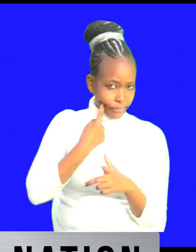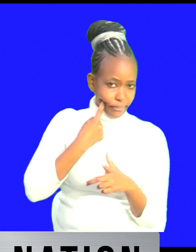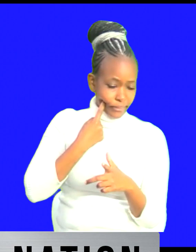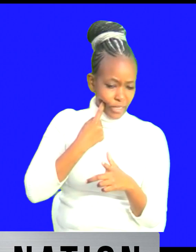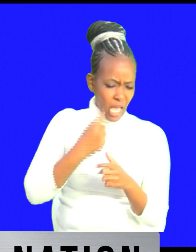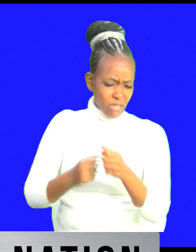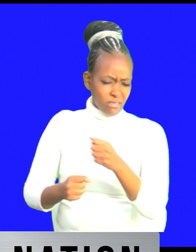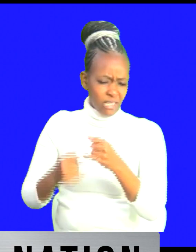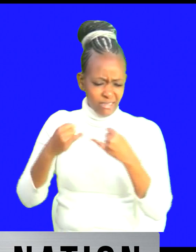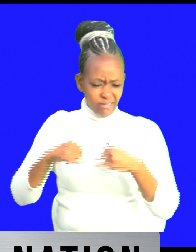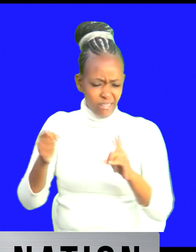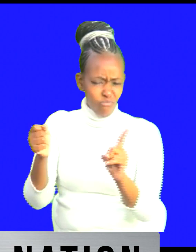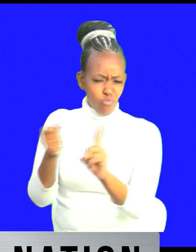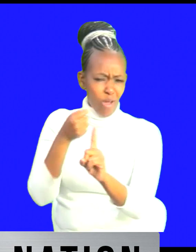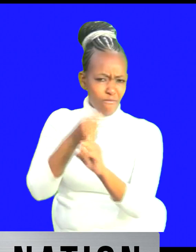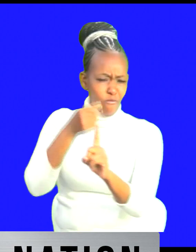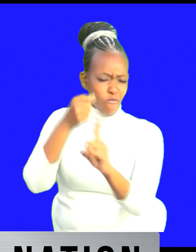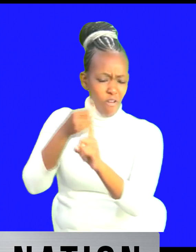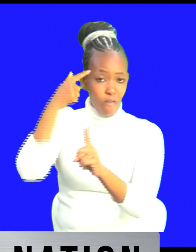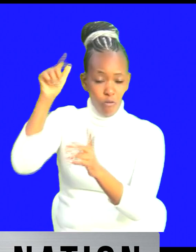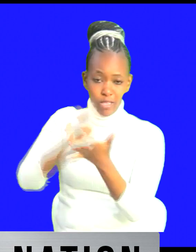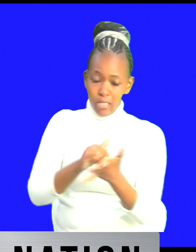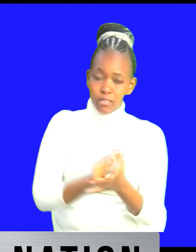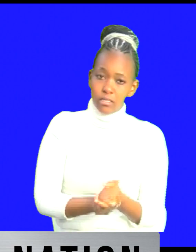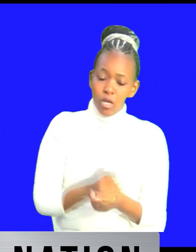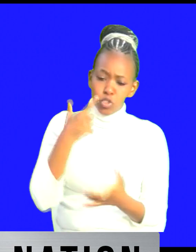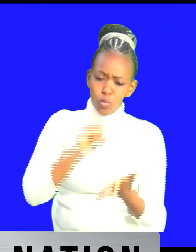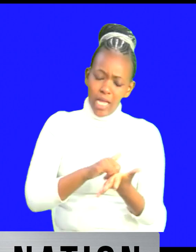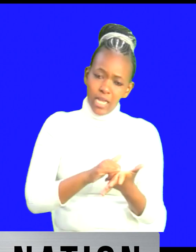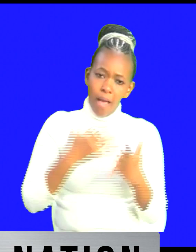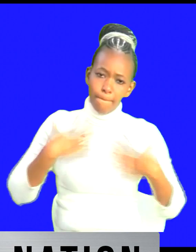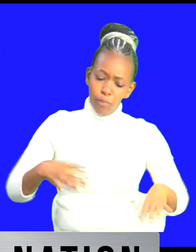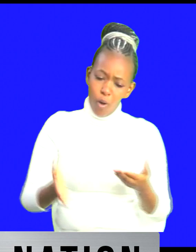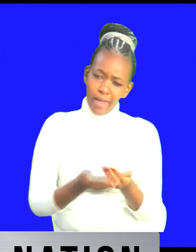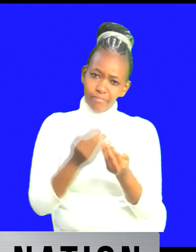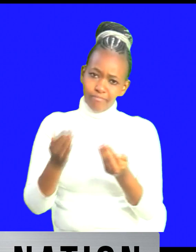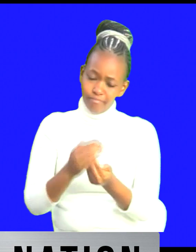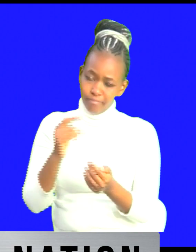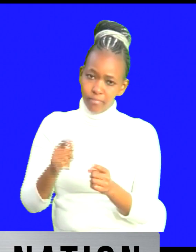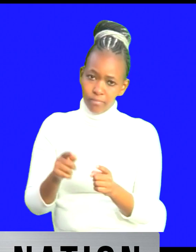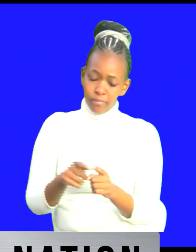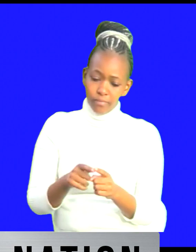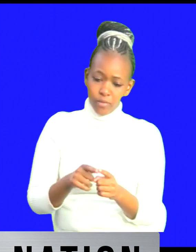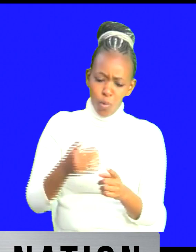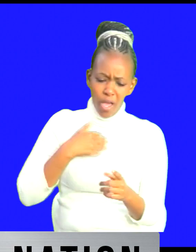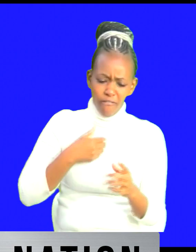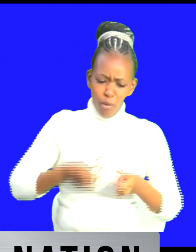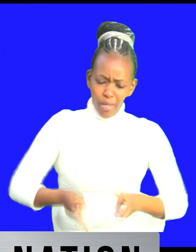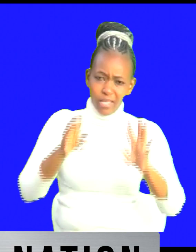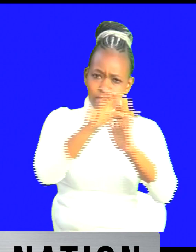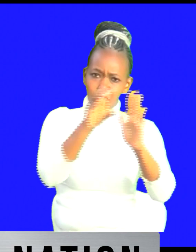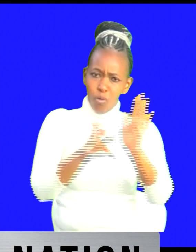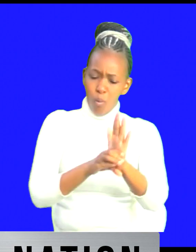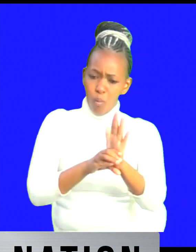that he wants to make sure his people are taken care of even if it means that there is a way in the constitution that you can uh cross